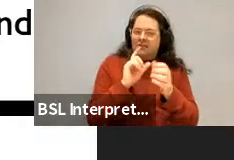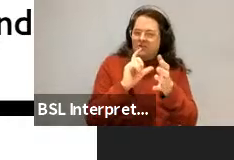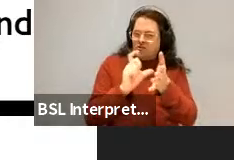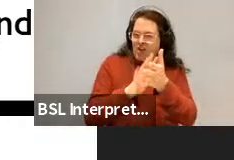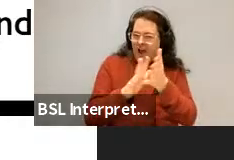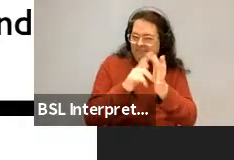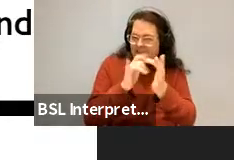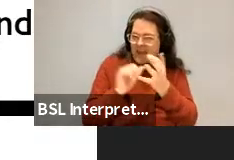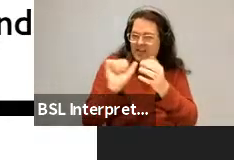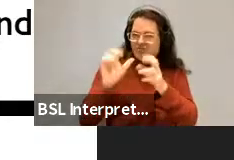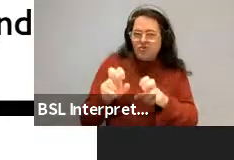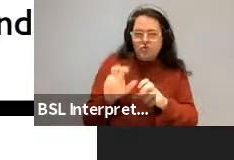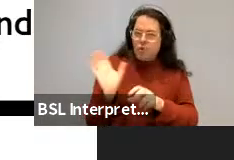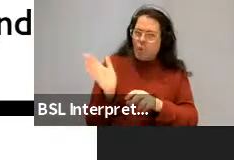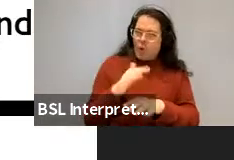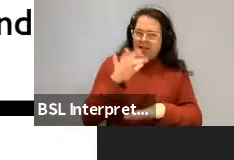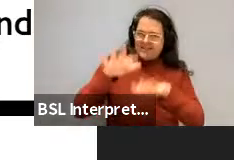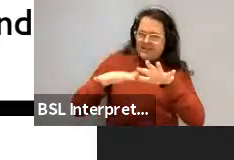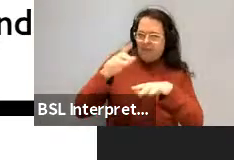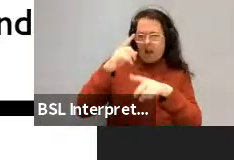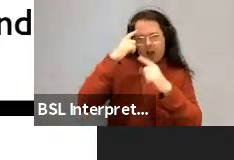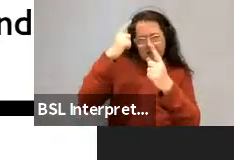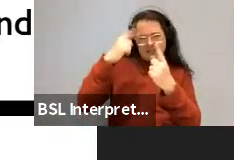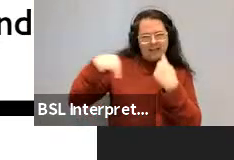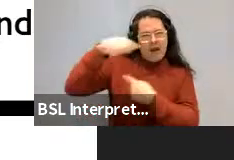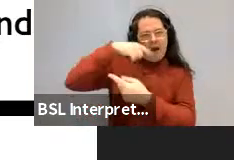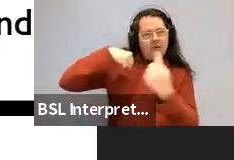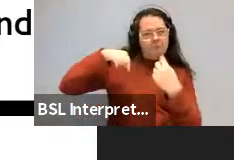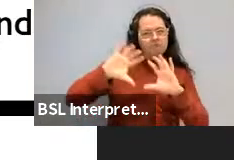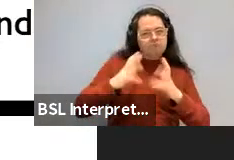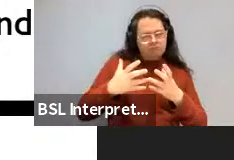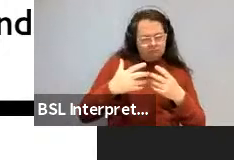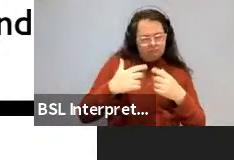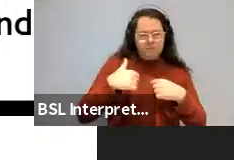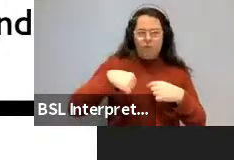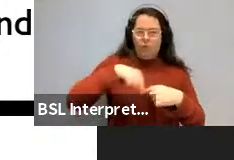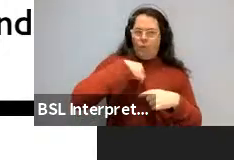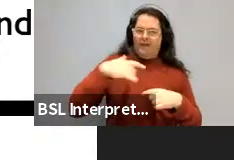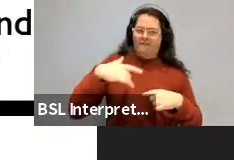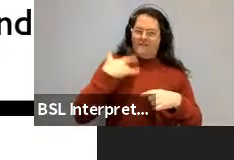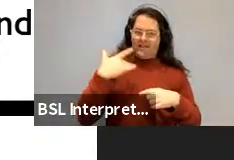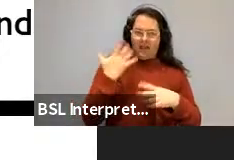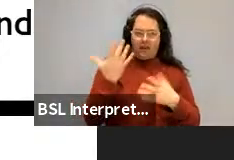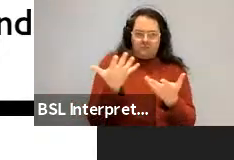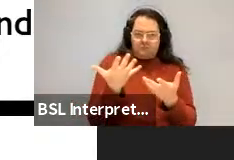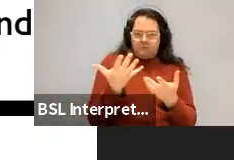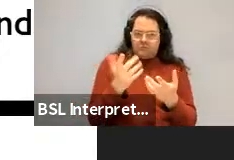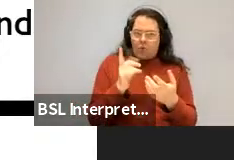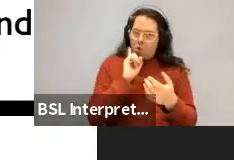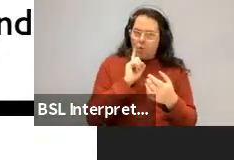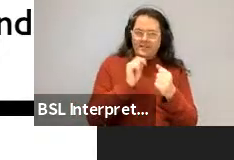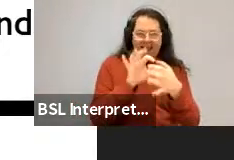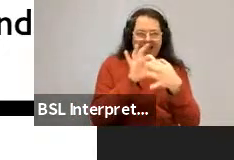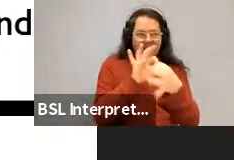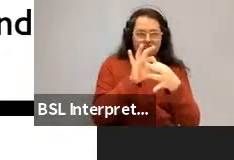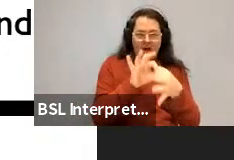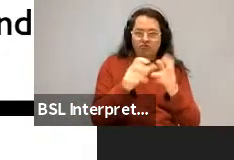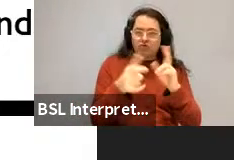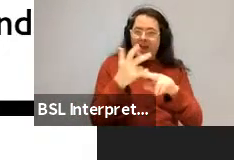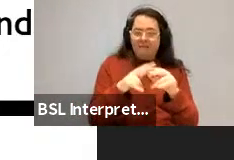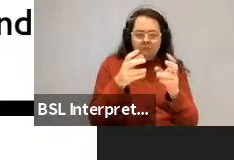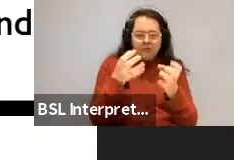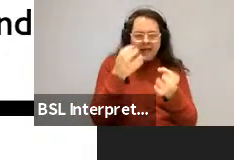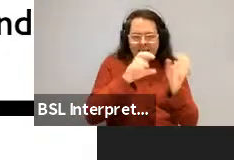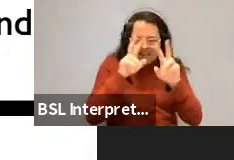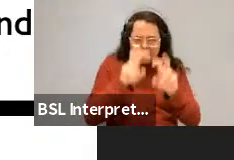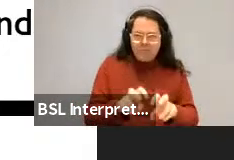um, so we think that the critical, well, first of all, the critical thought was always an interaction and without an experiment, it's, you know, it's hard